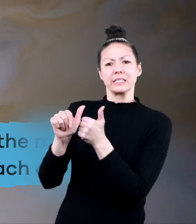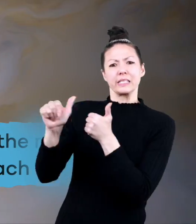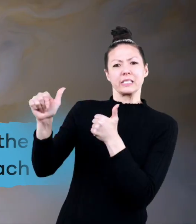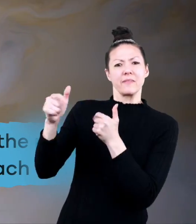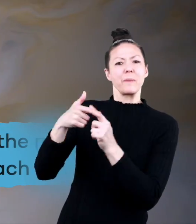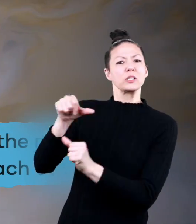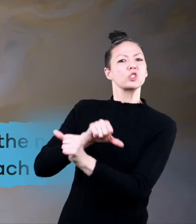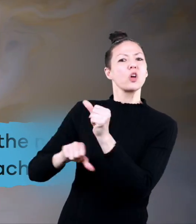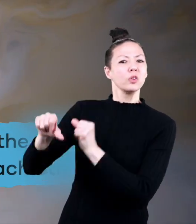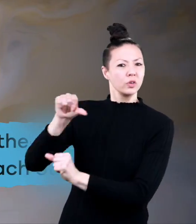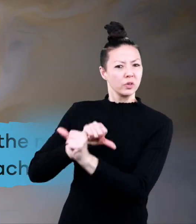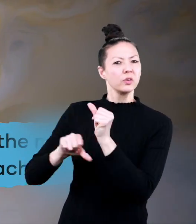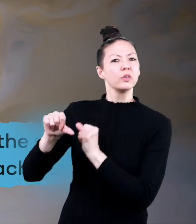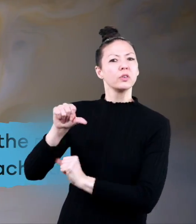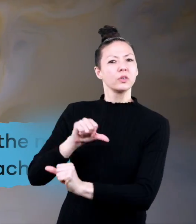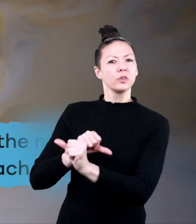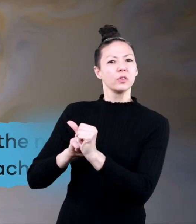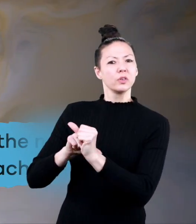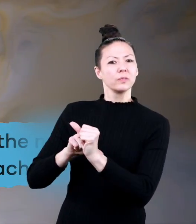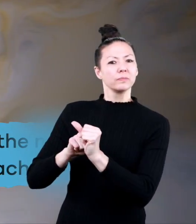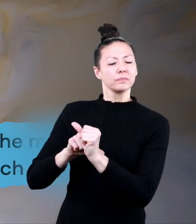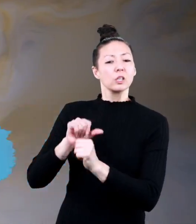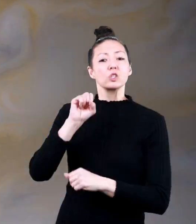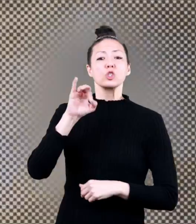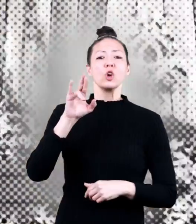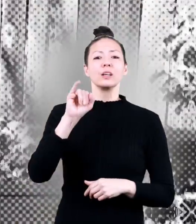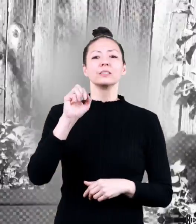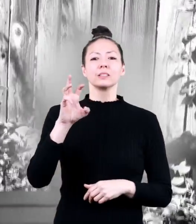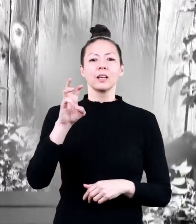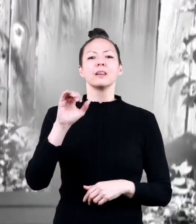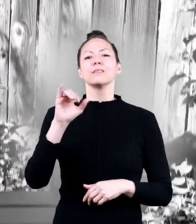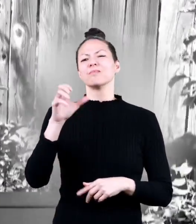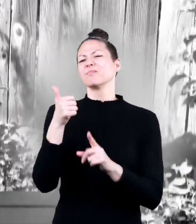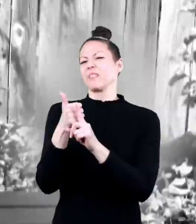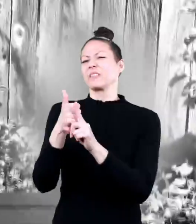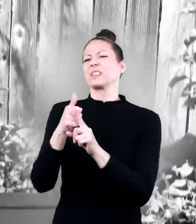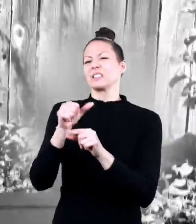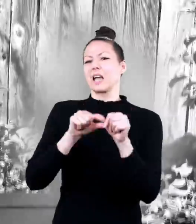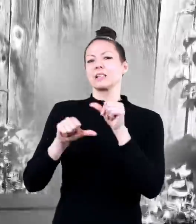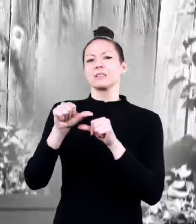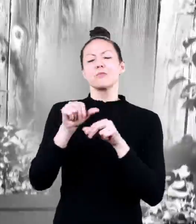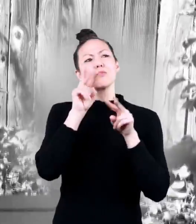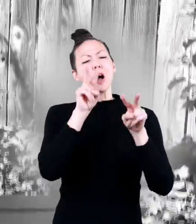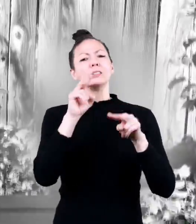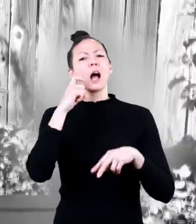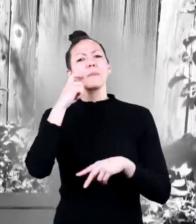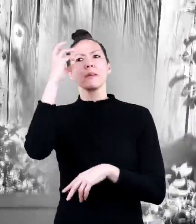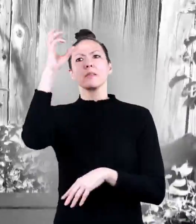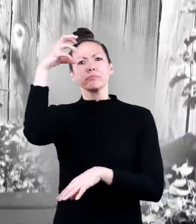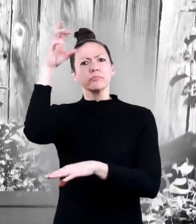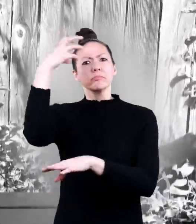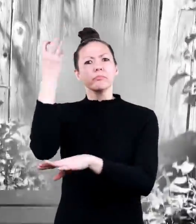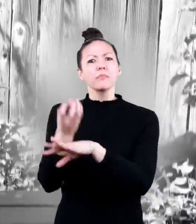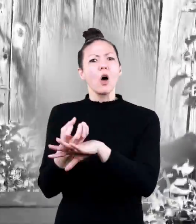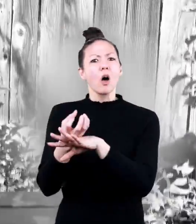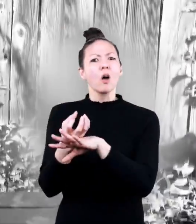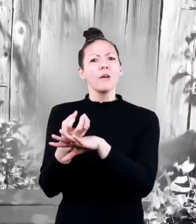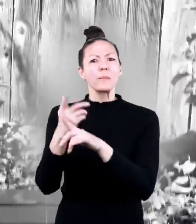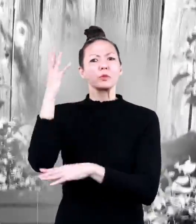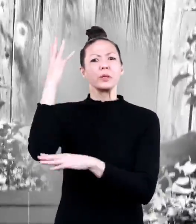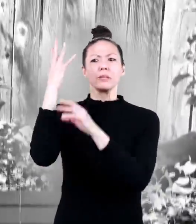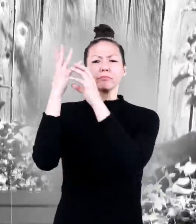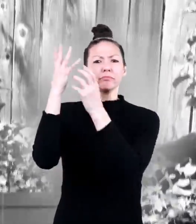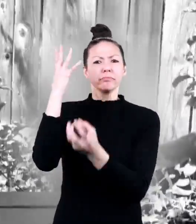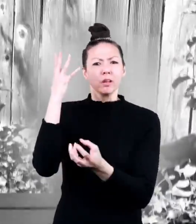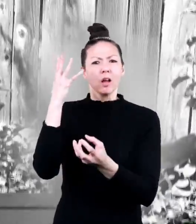objects and their distance from each other. Sir Isaac Newton is the scientist who watched an apple